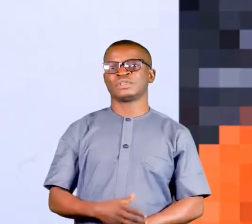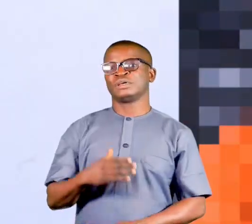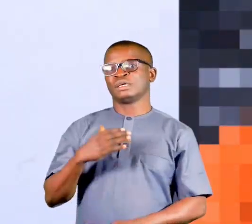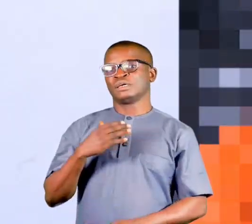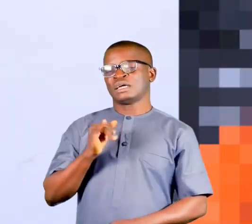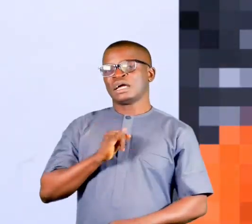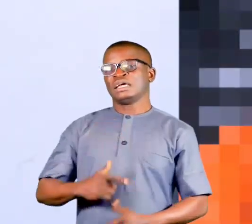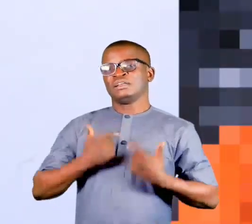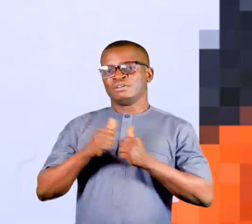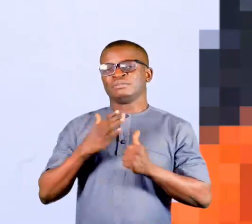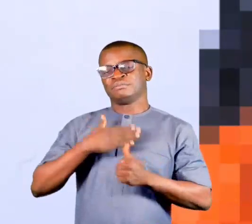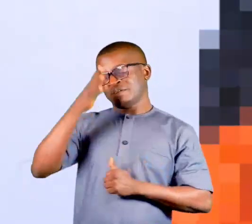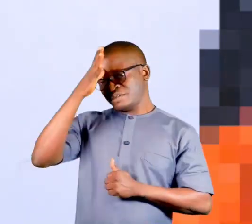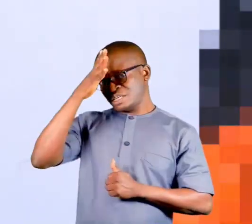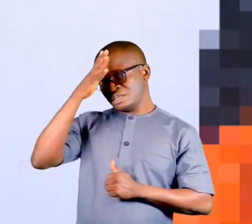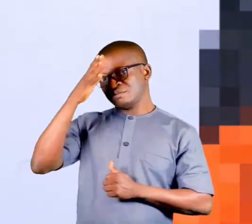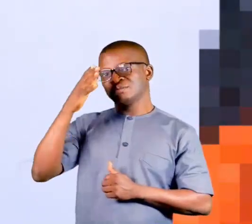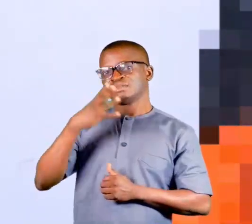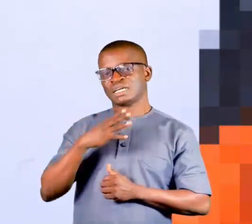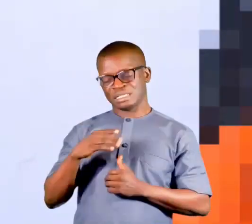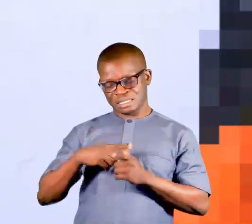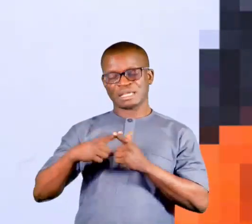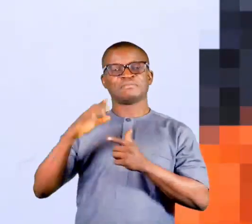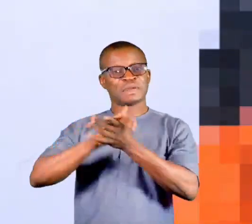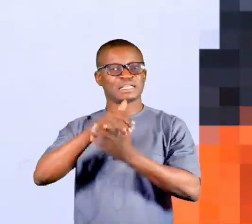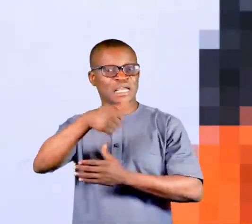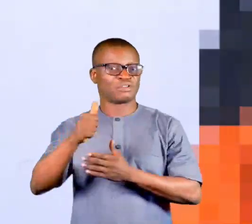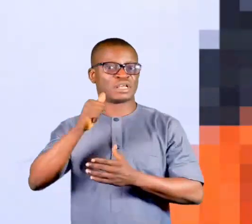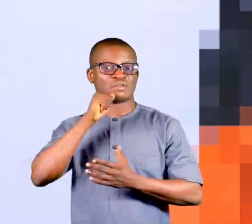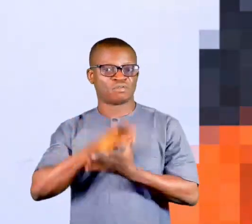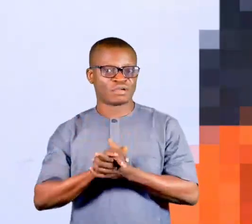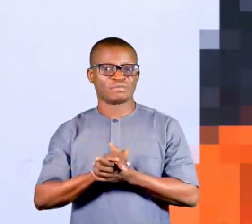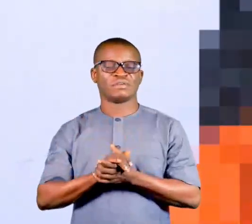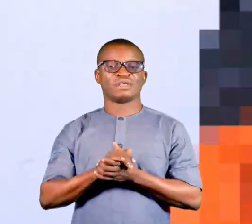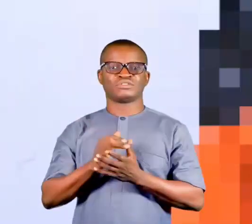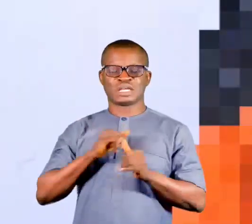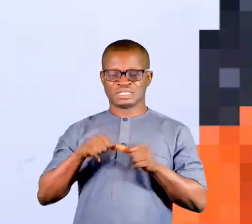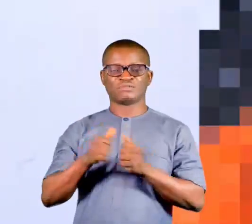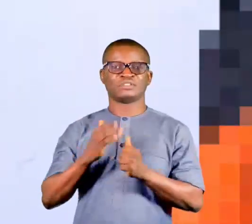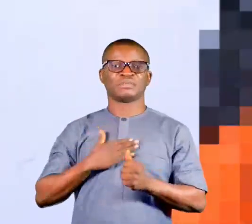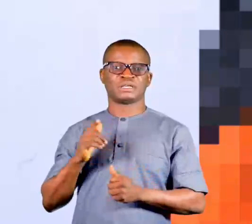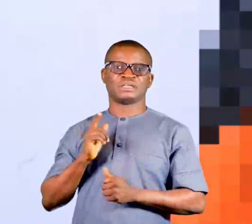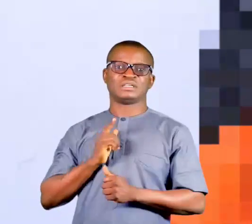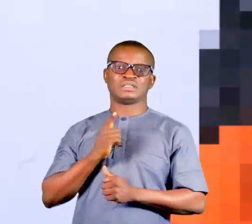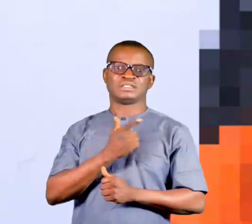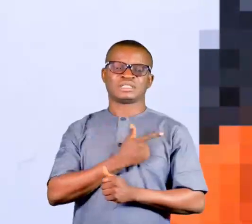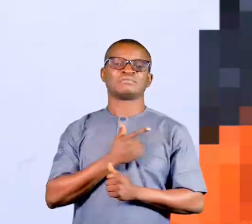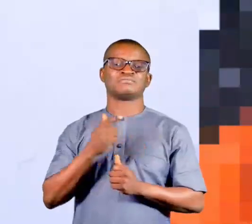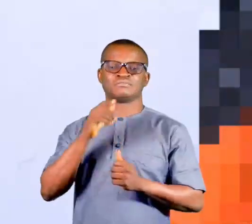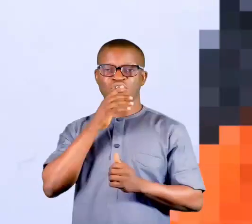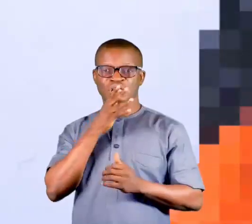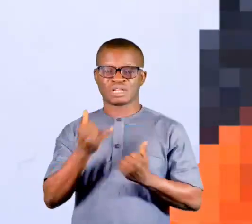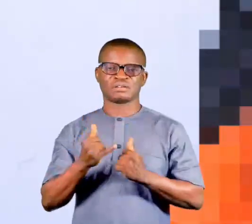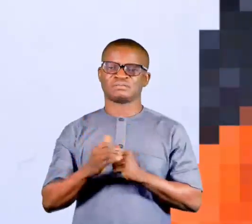I'm living with my father. I married another wife. I was in my stepmother. So that my stepmother, she